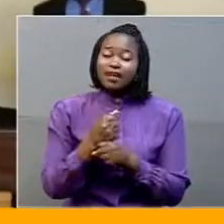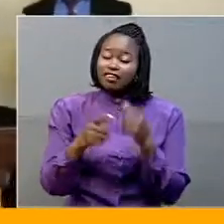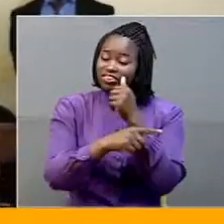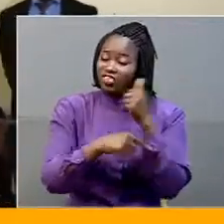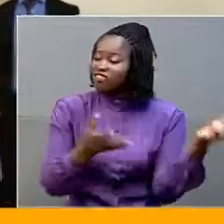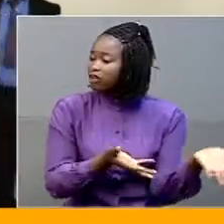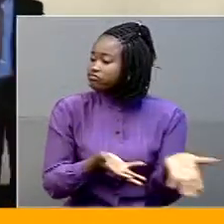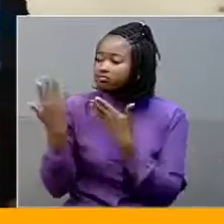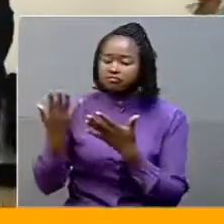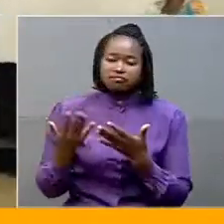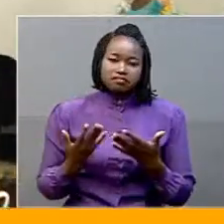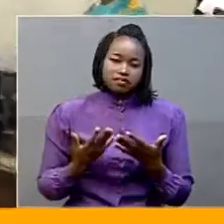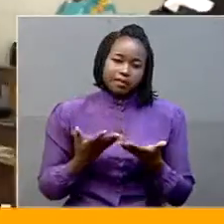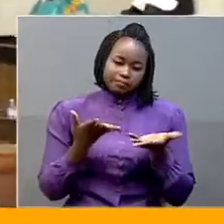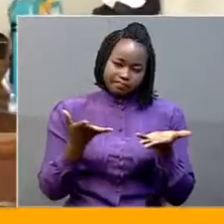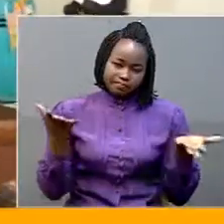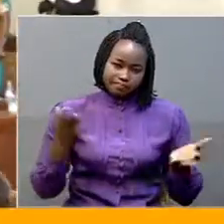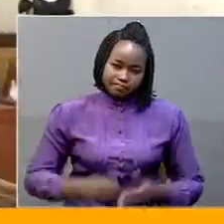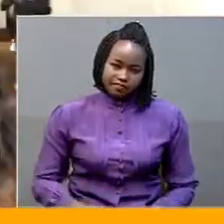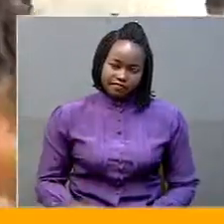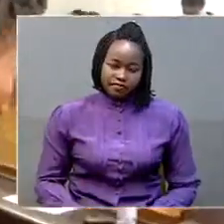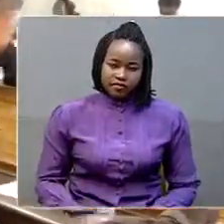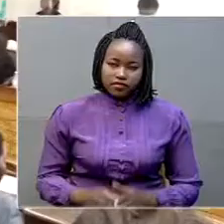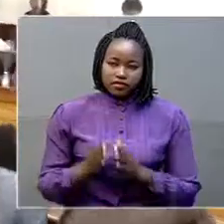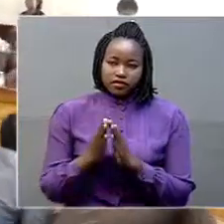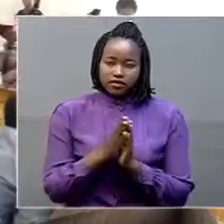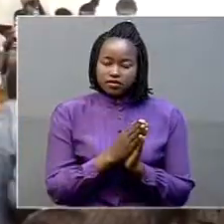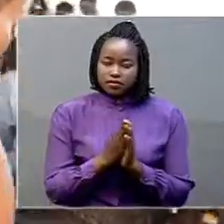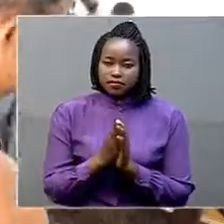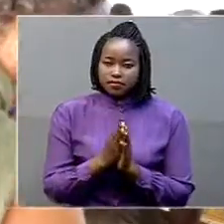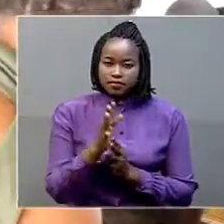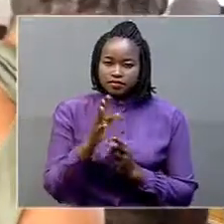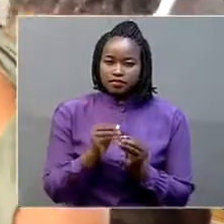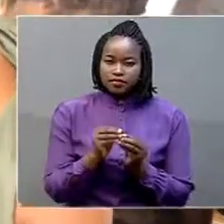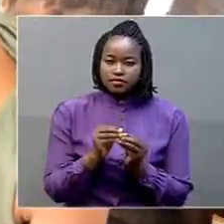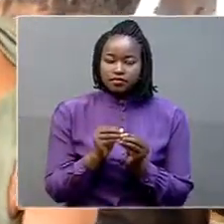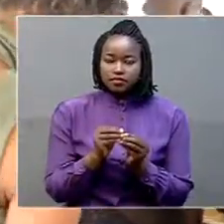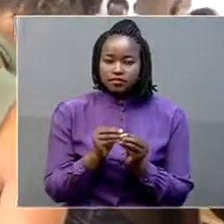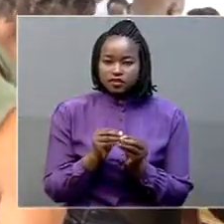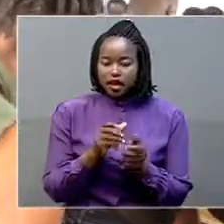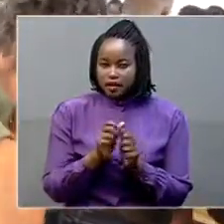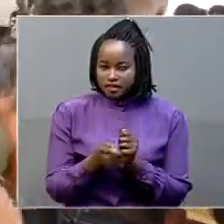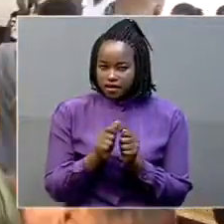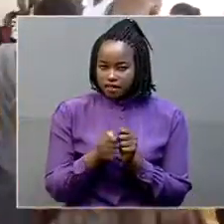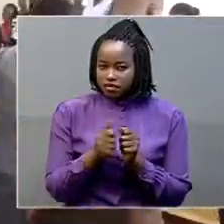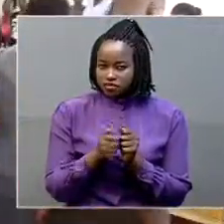Onyango Jackson reporting for ABC TV in Kabera Maidu.